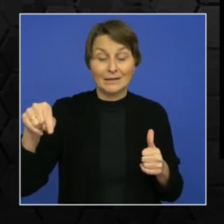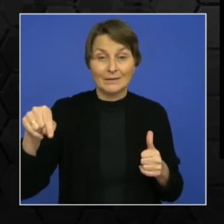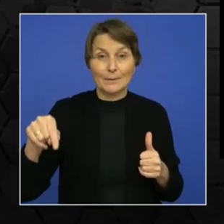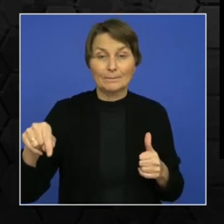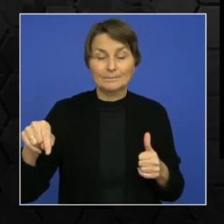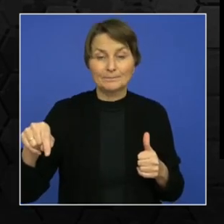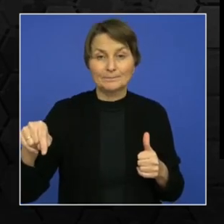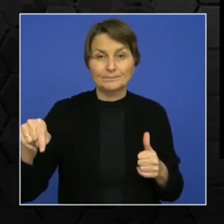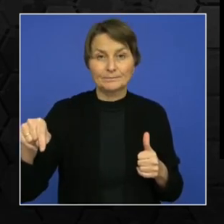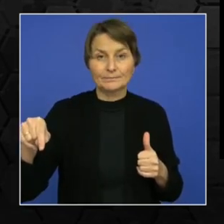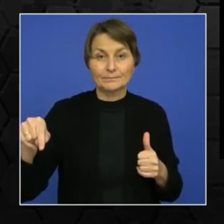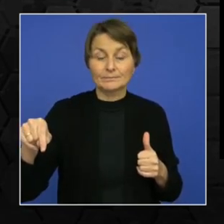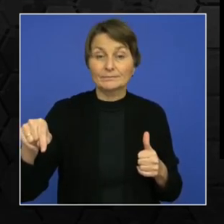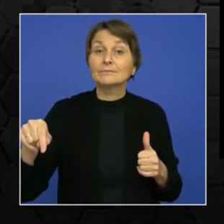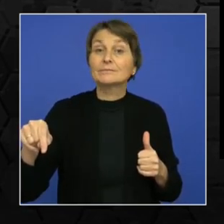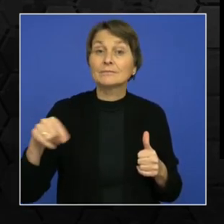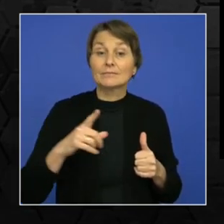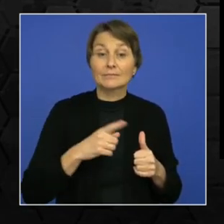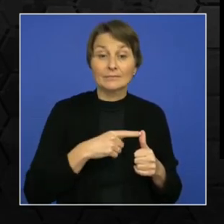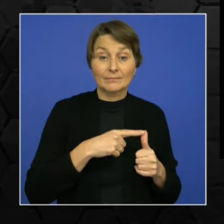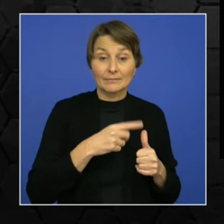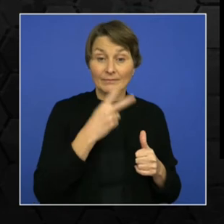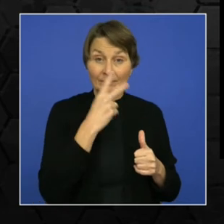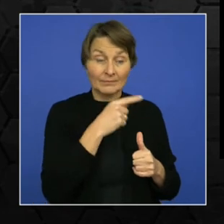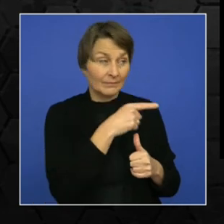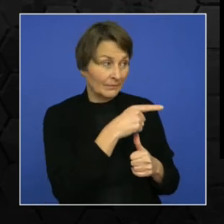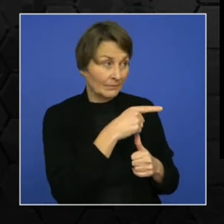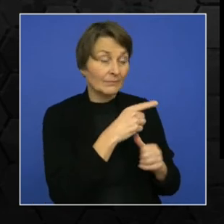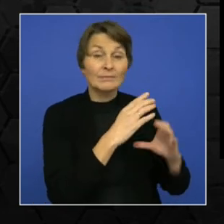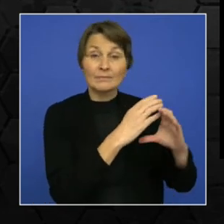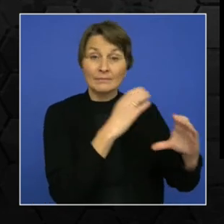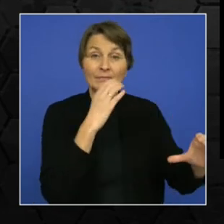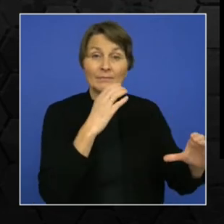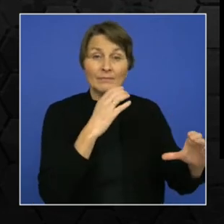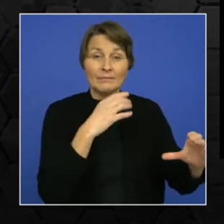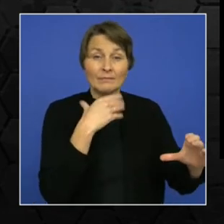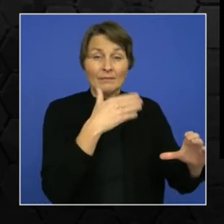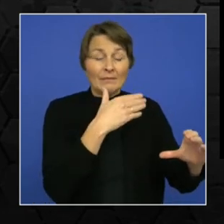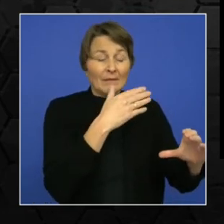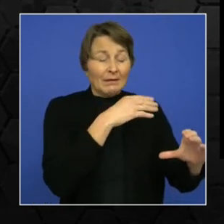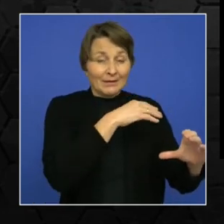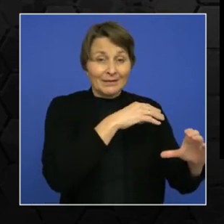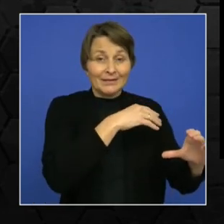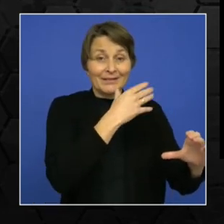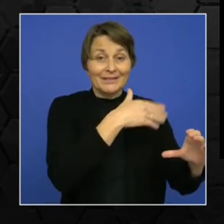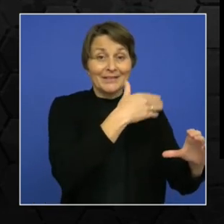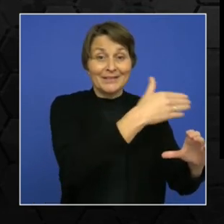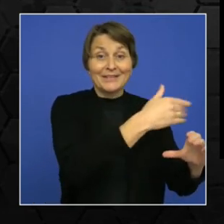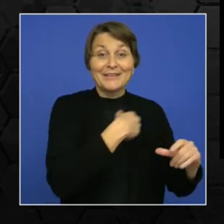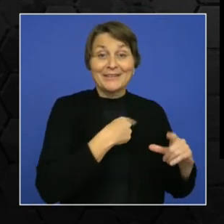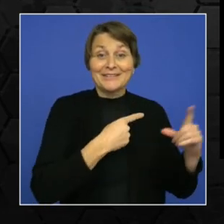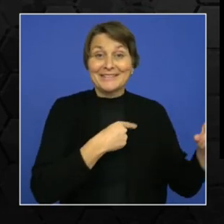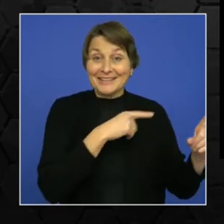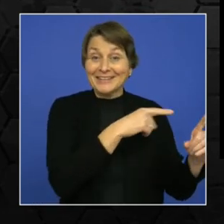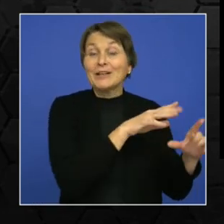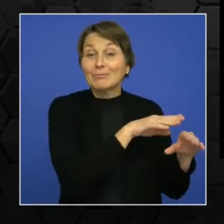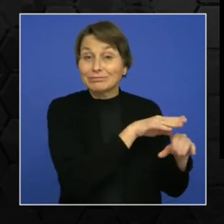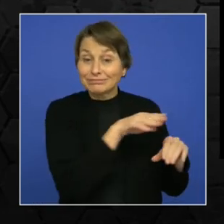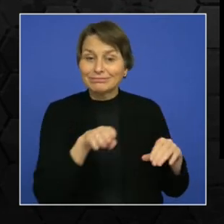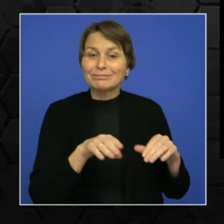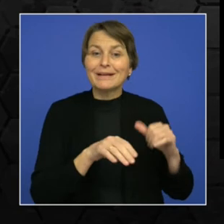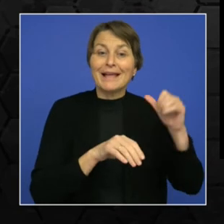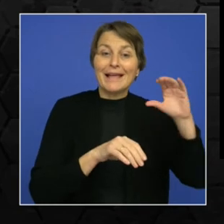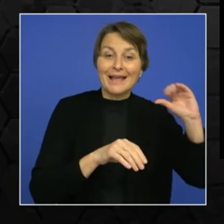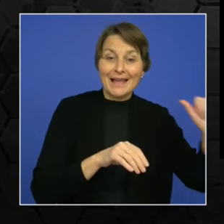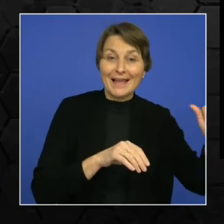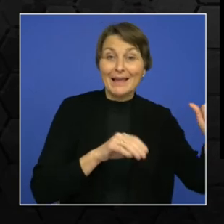vehicle. So it says at this point that the bus 4C was on its way, its current location was let's say ABC, expected location was CDE. Its current